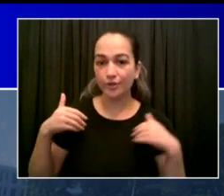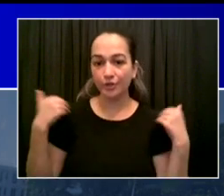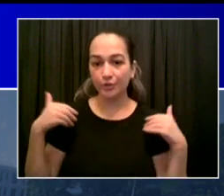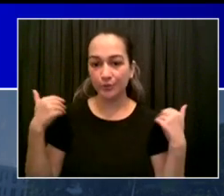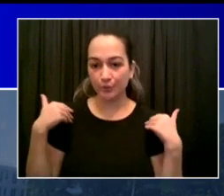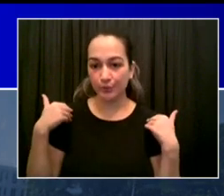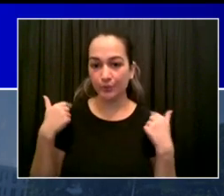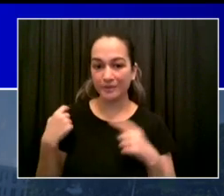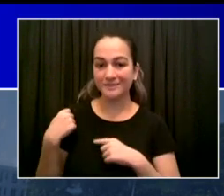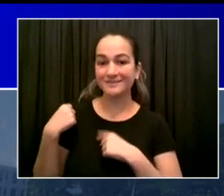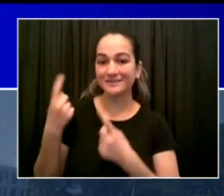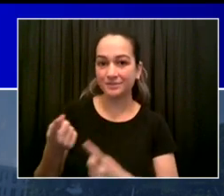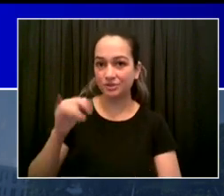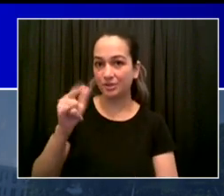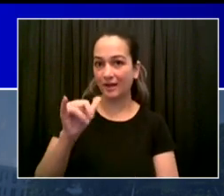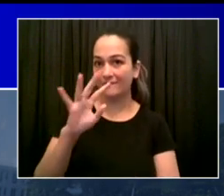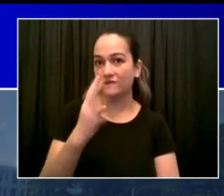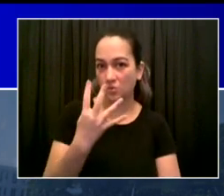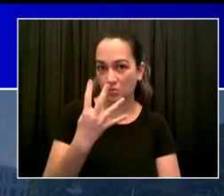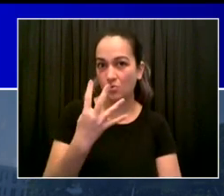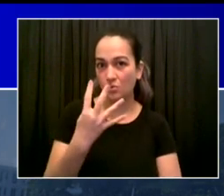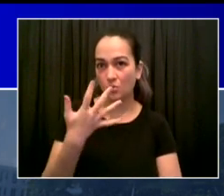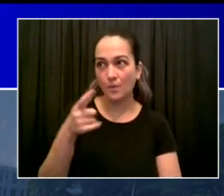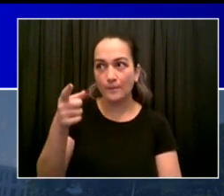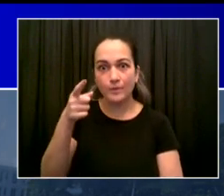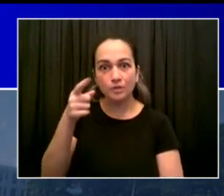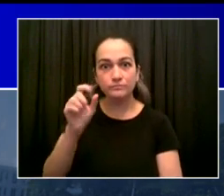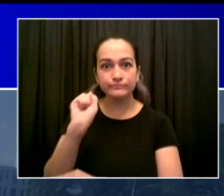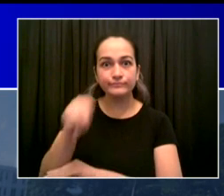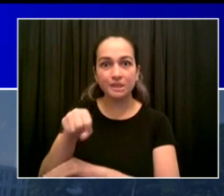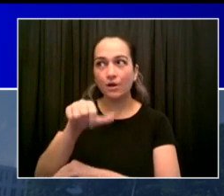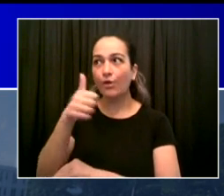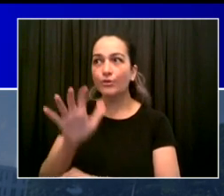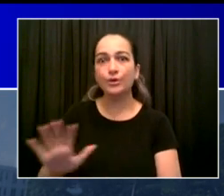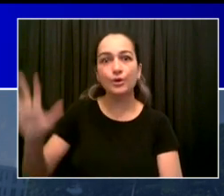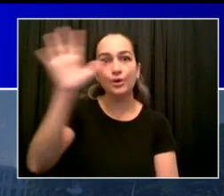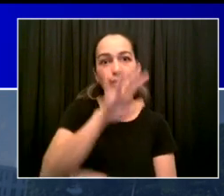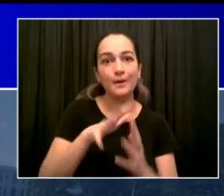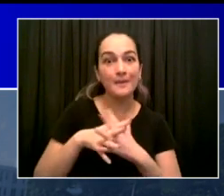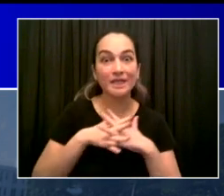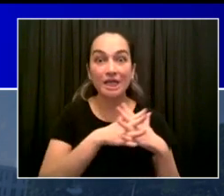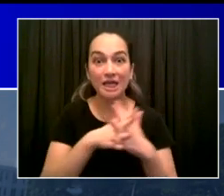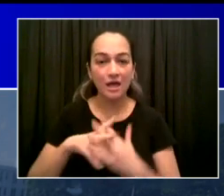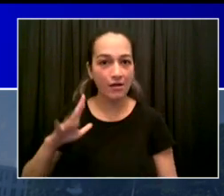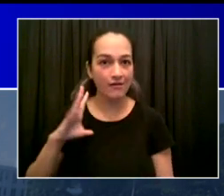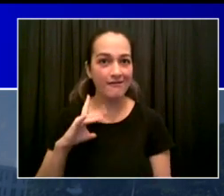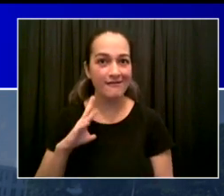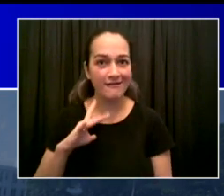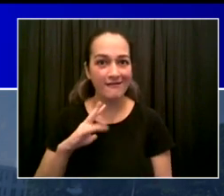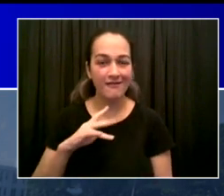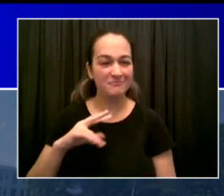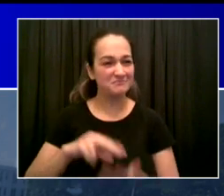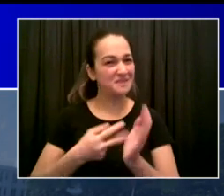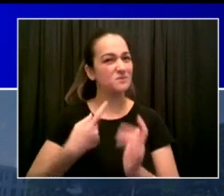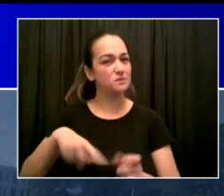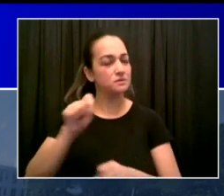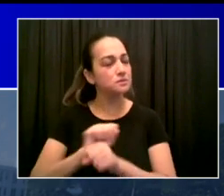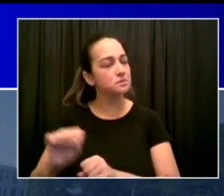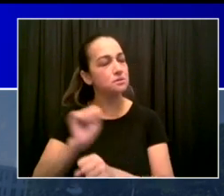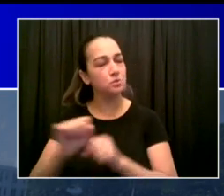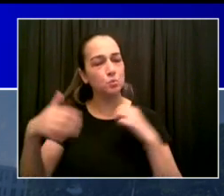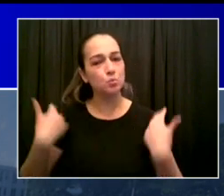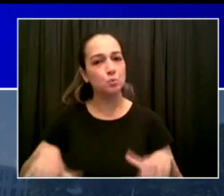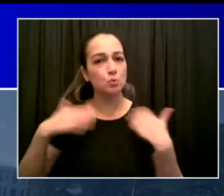Our vaccination rate for these young people is nine percent higher than the national average, 60 percent